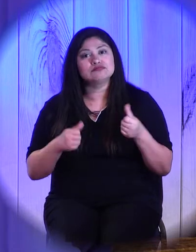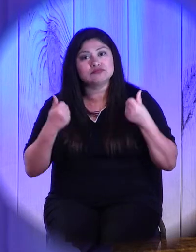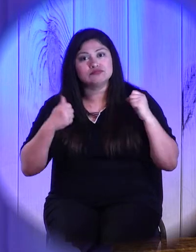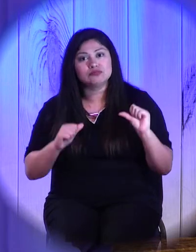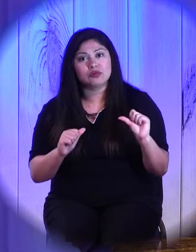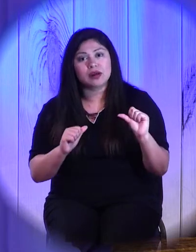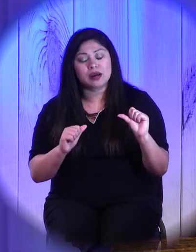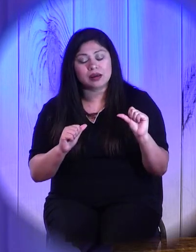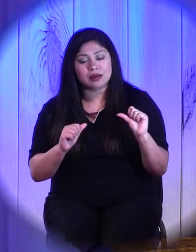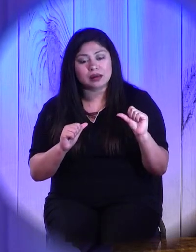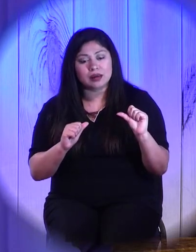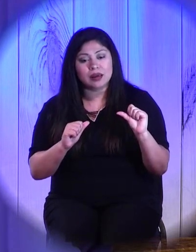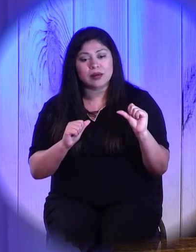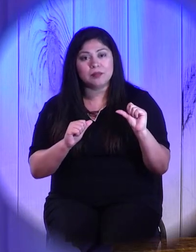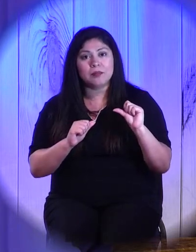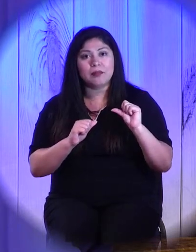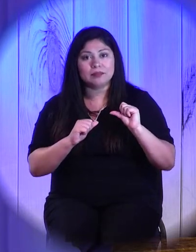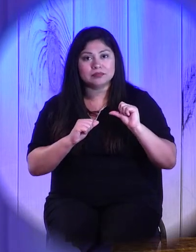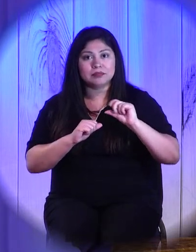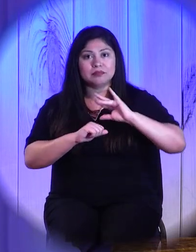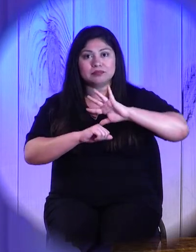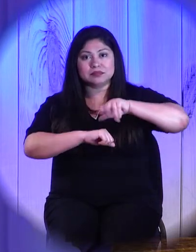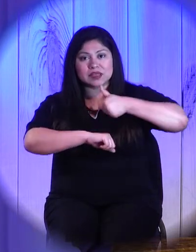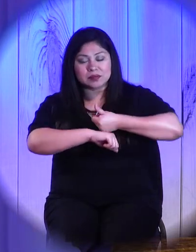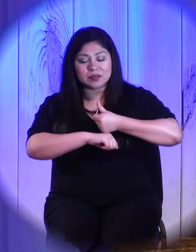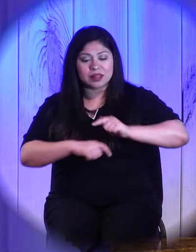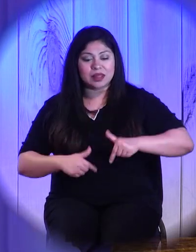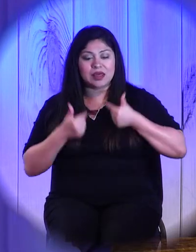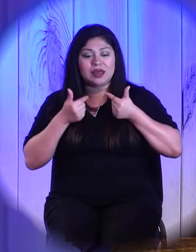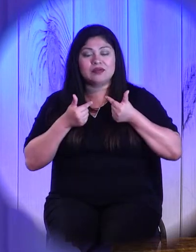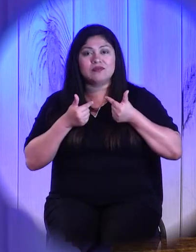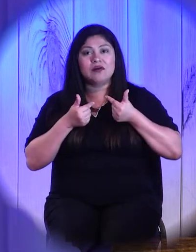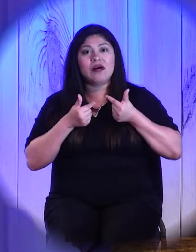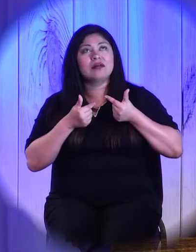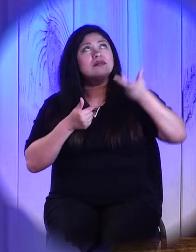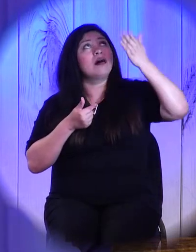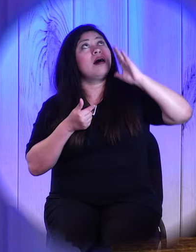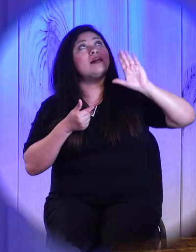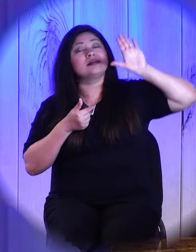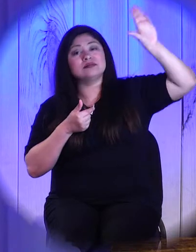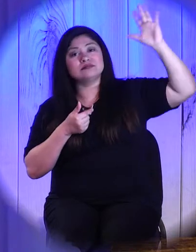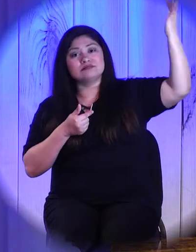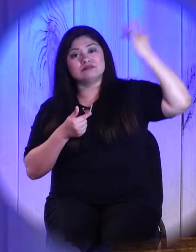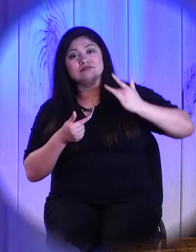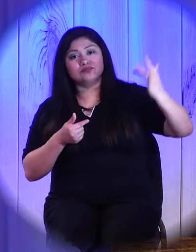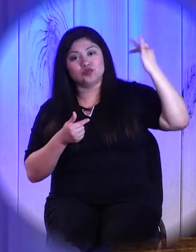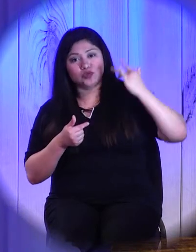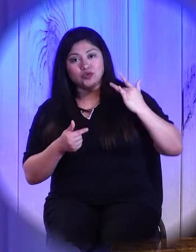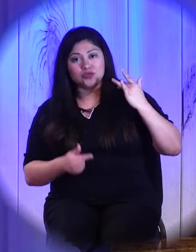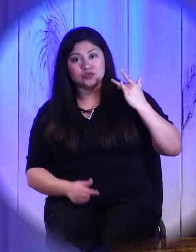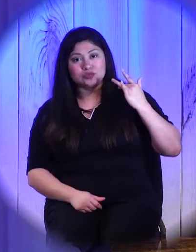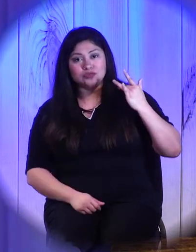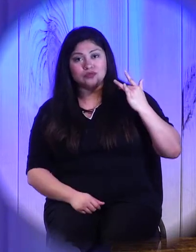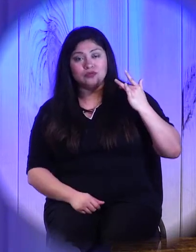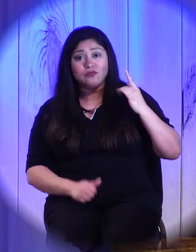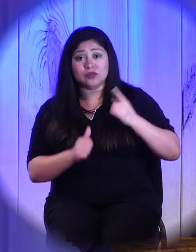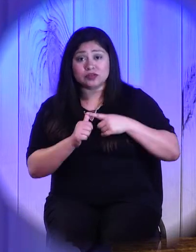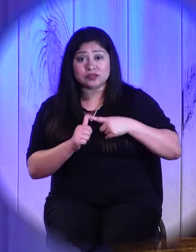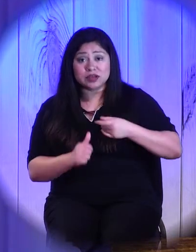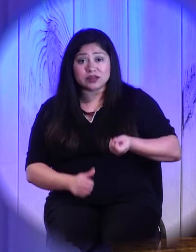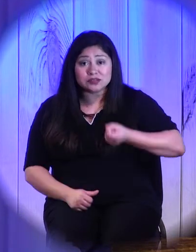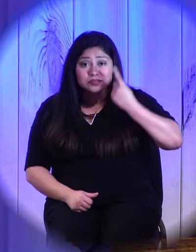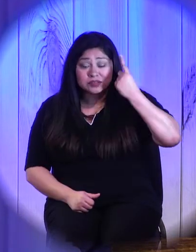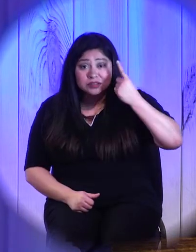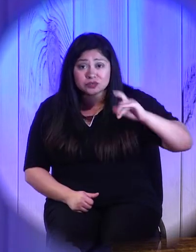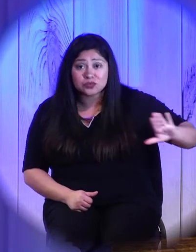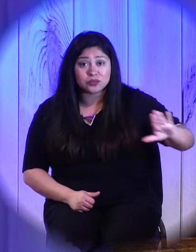on the mercy of God, God. Which first simply means understanding that your siblings and your